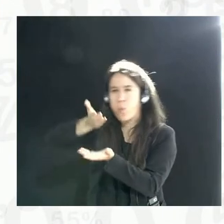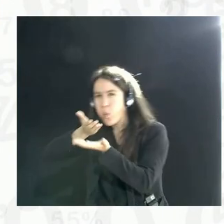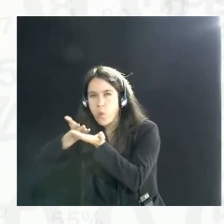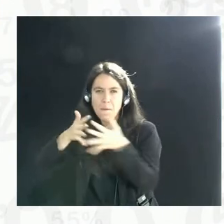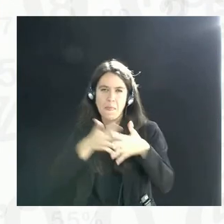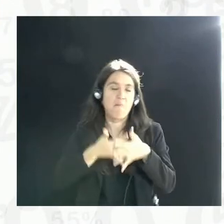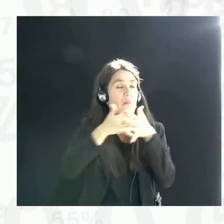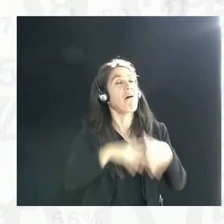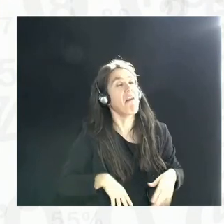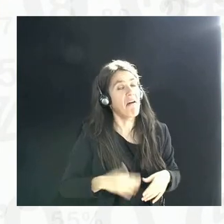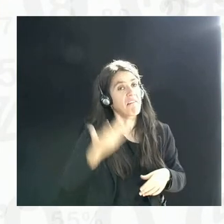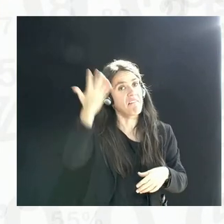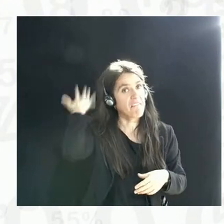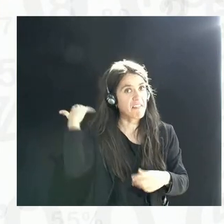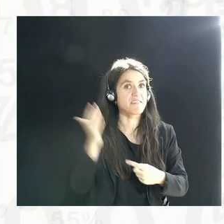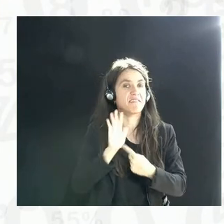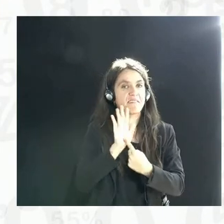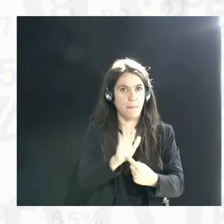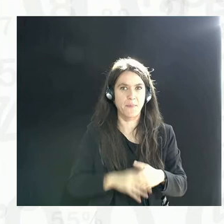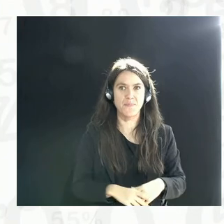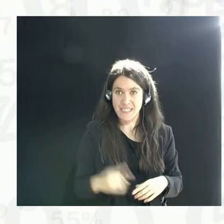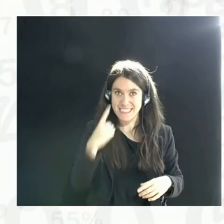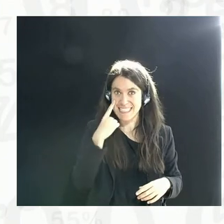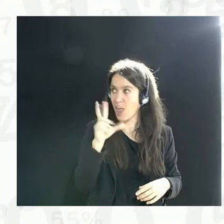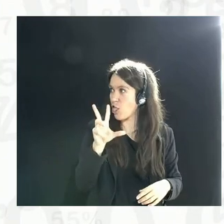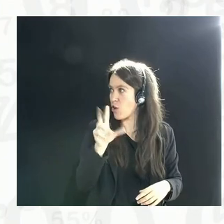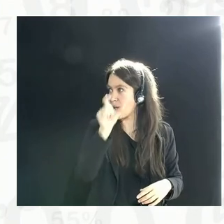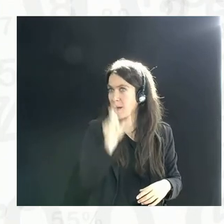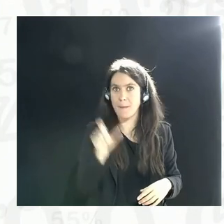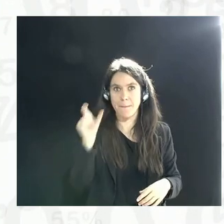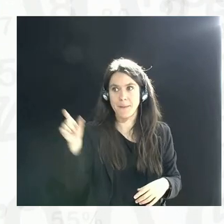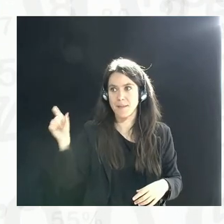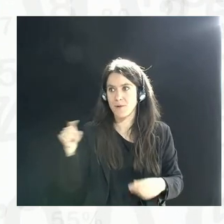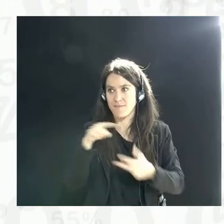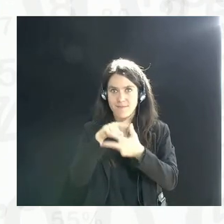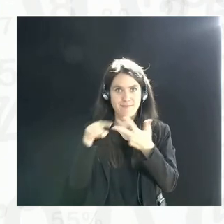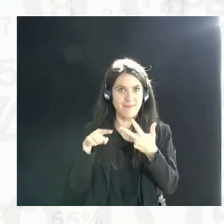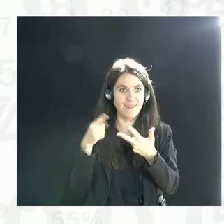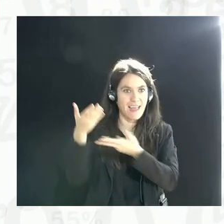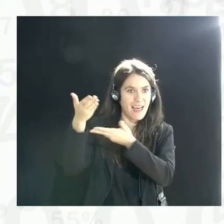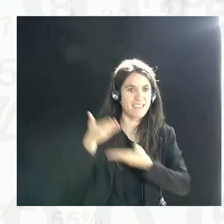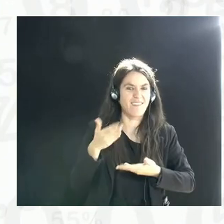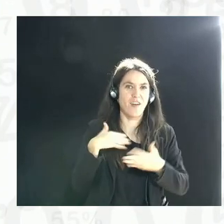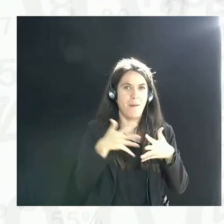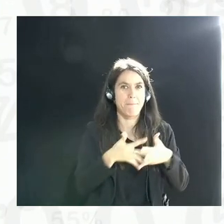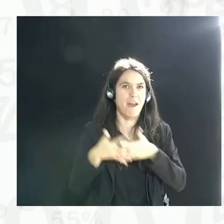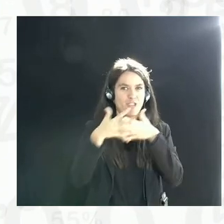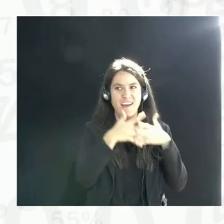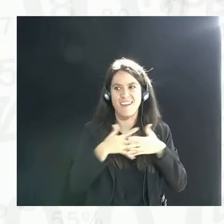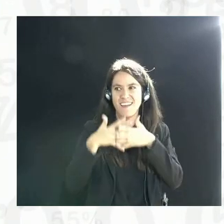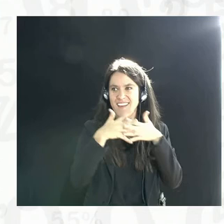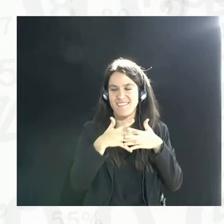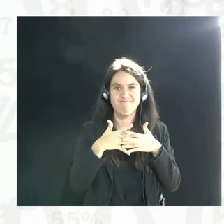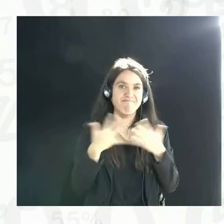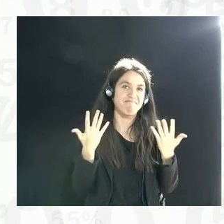might have noticed, by the way, that our first three guests in this session are all based in the US. That's not a surprise, given the topic.